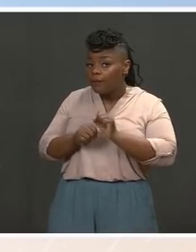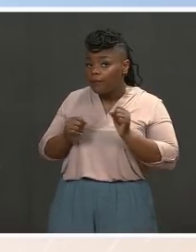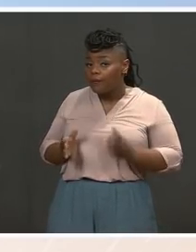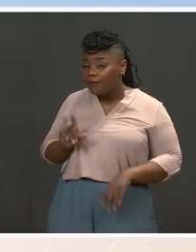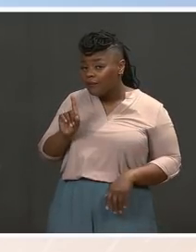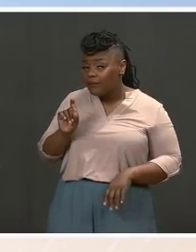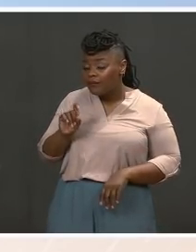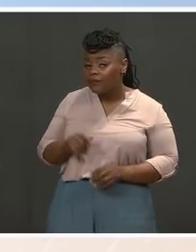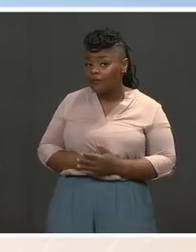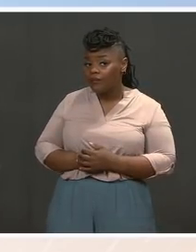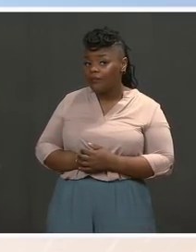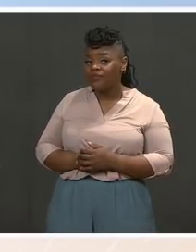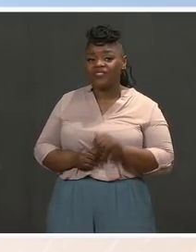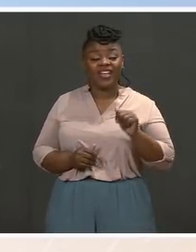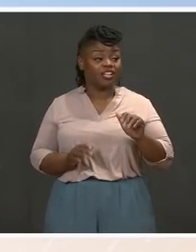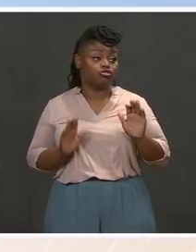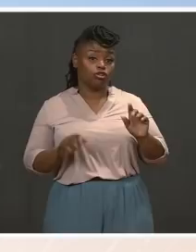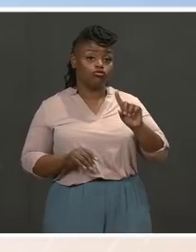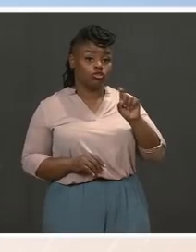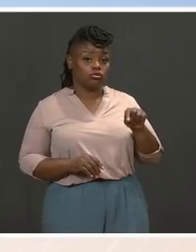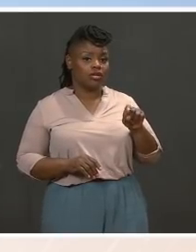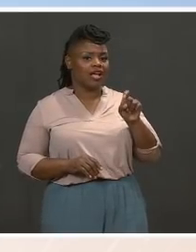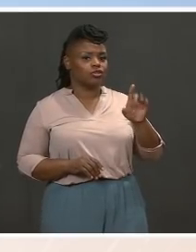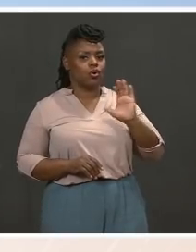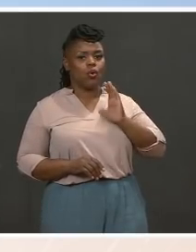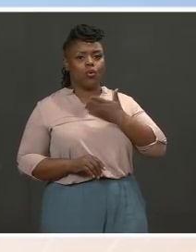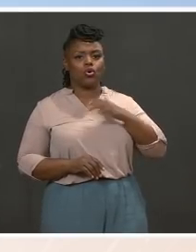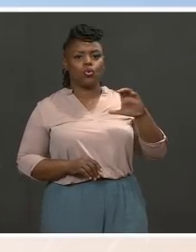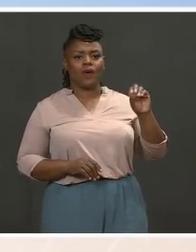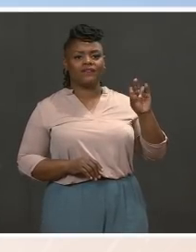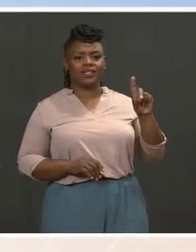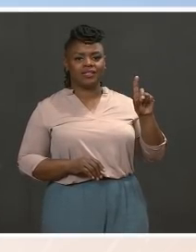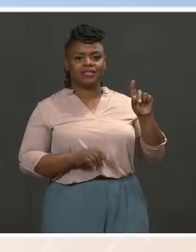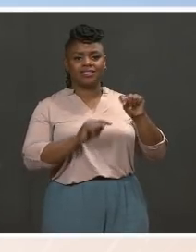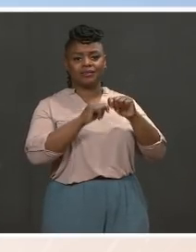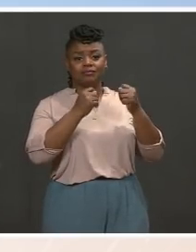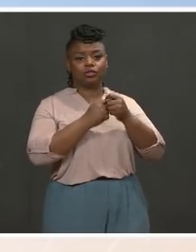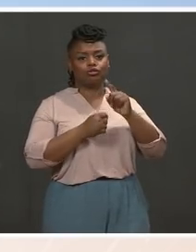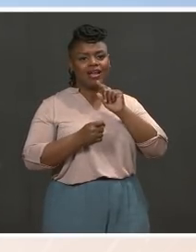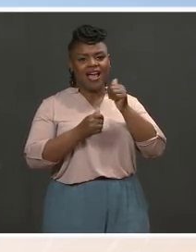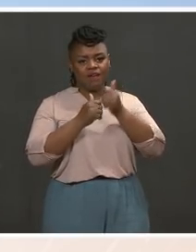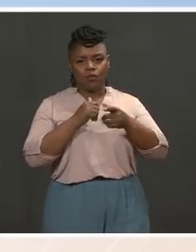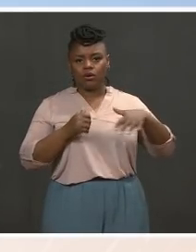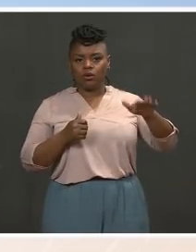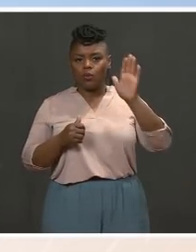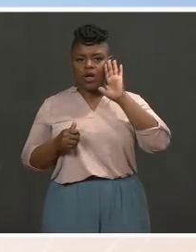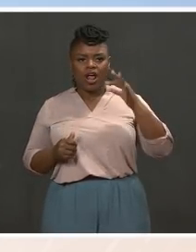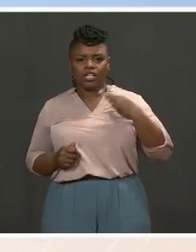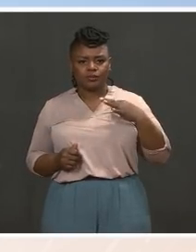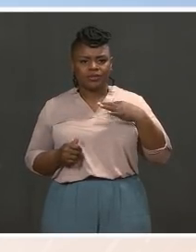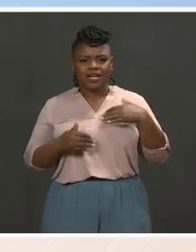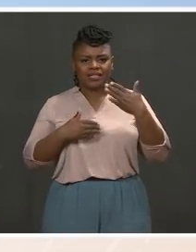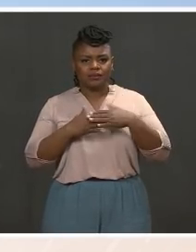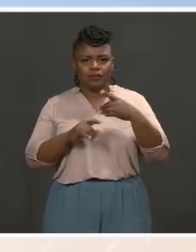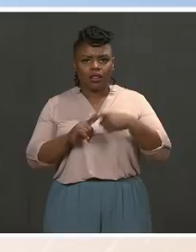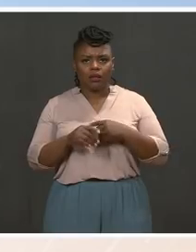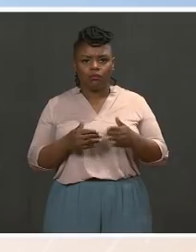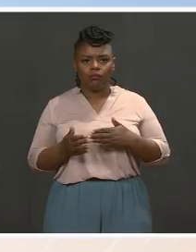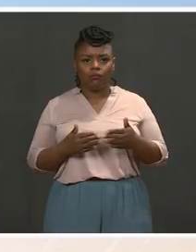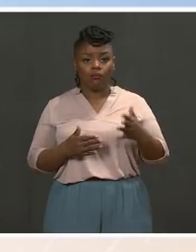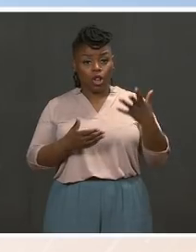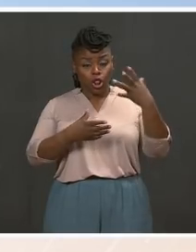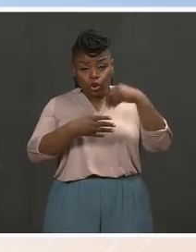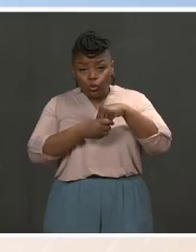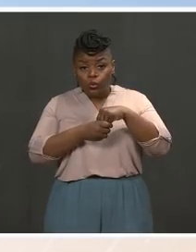COVID team. Obviously, everyone will be eligible in just over a month, including our government employees. And D.C.